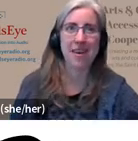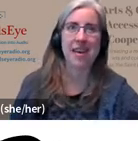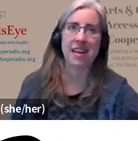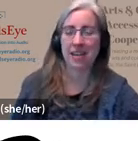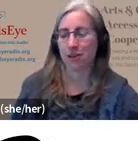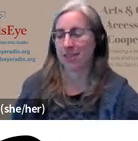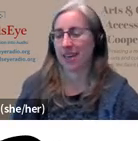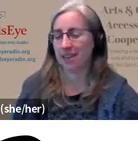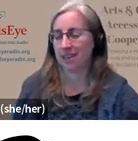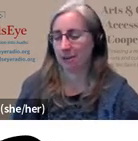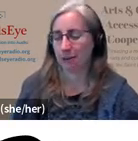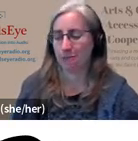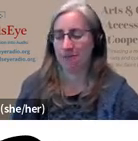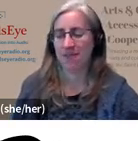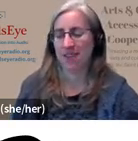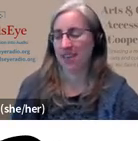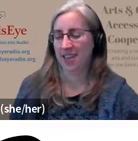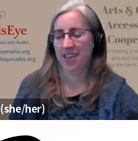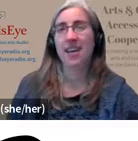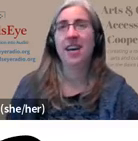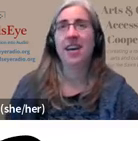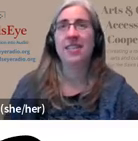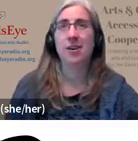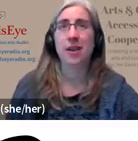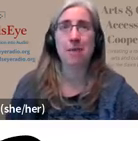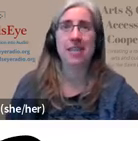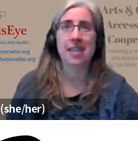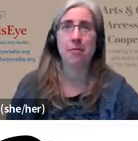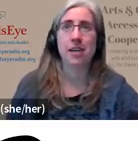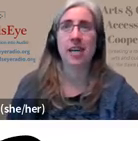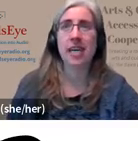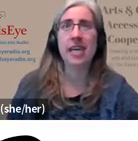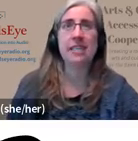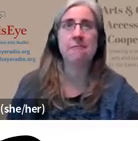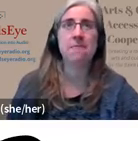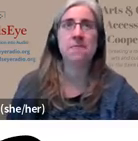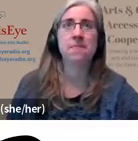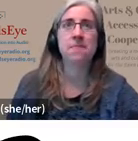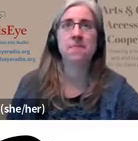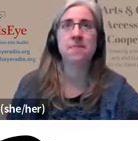happy guide dog day to all of you so now i'm going to stop sharing